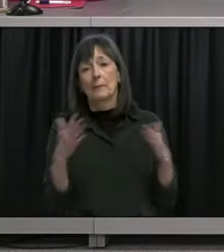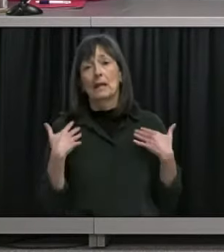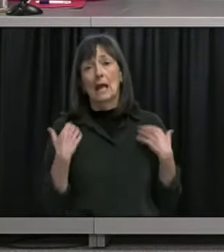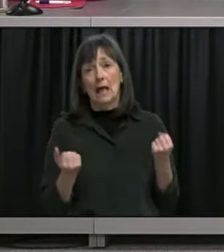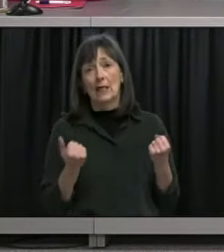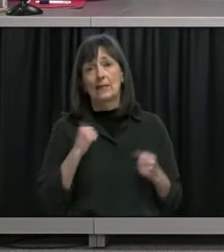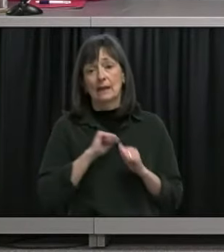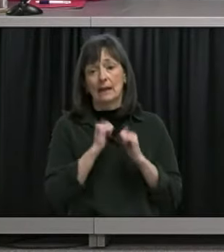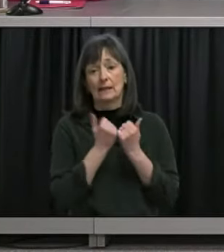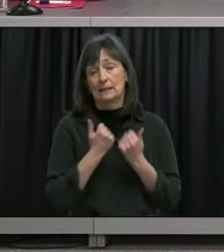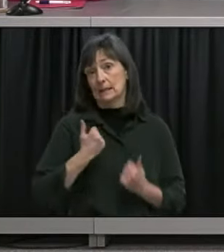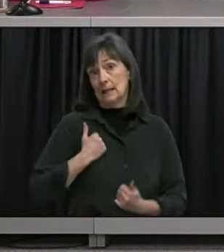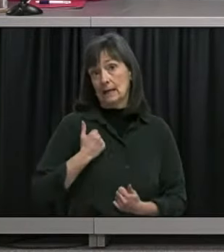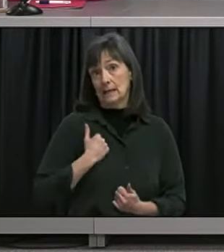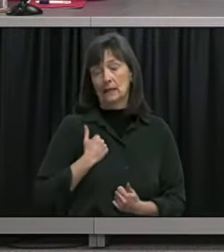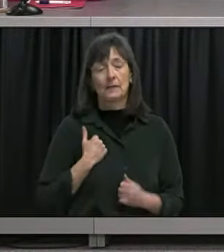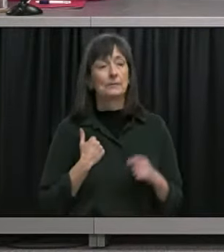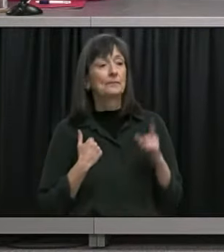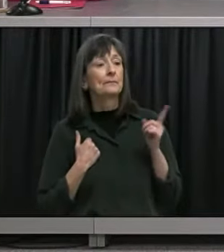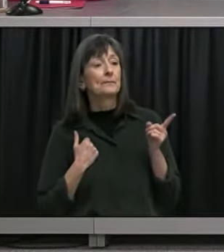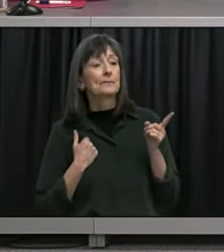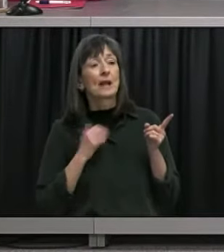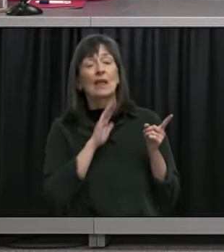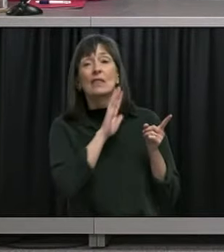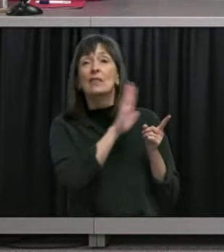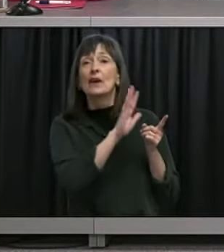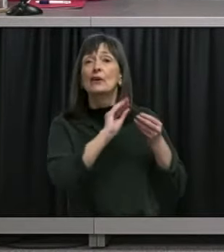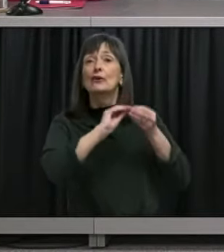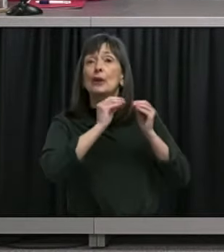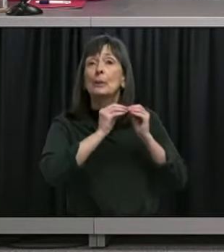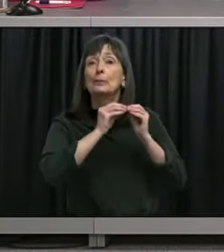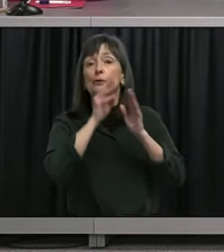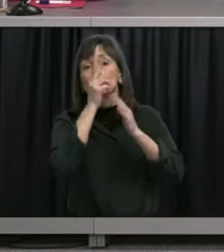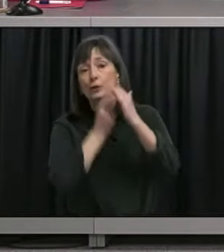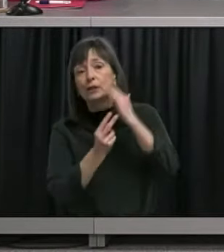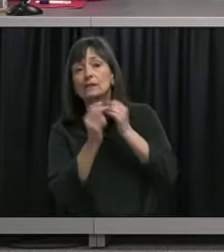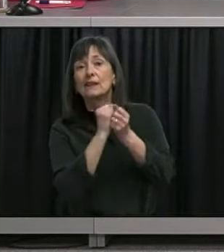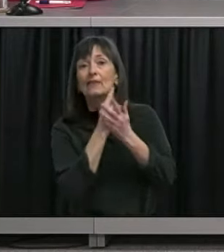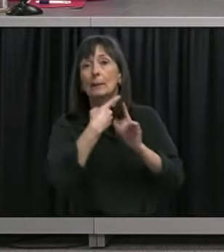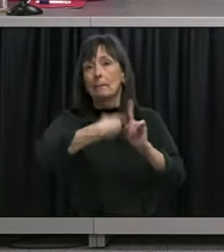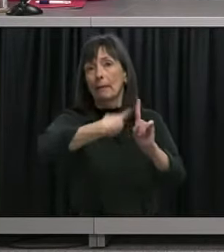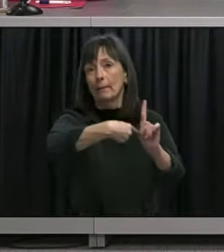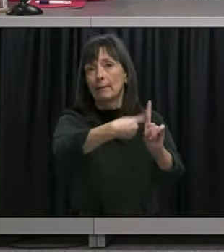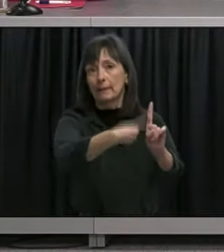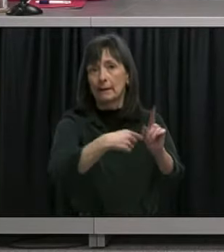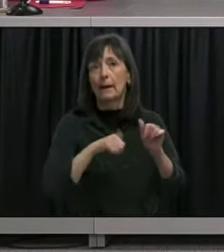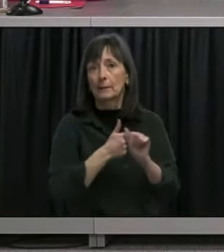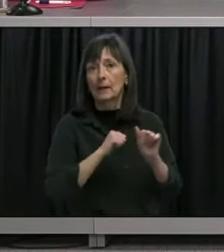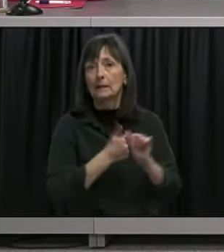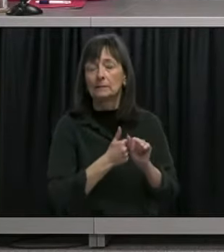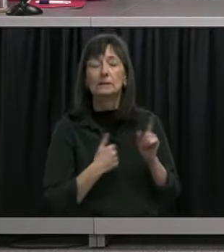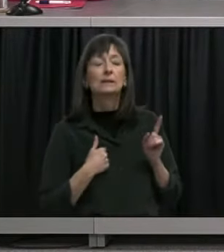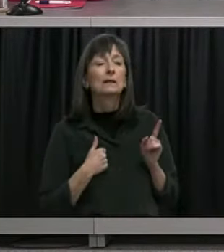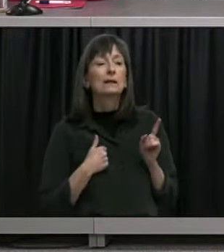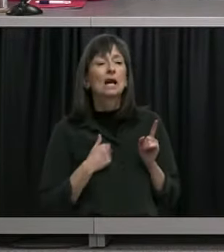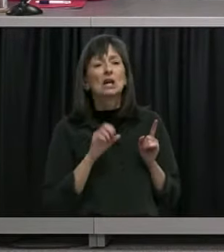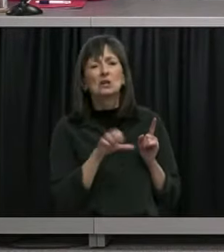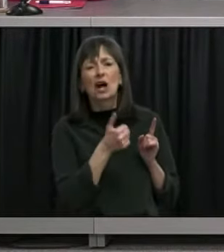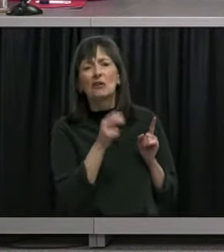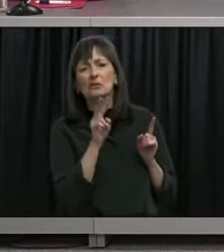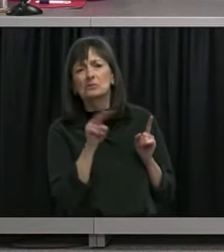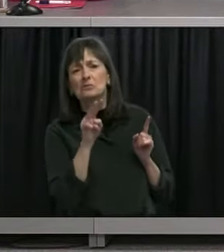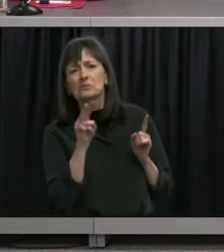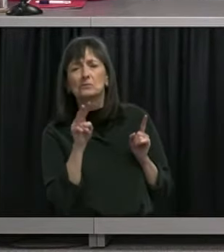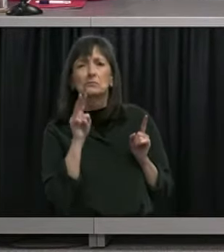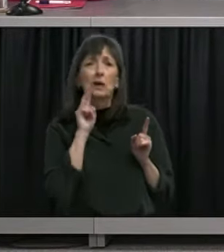they have an update every month on epidemiology and modeling I searched around a few other places I can